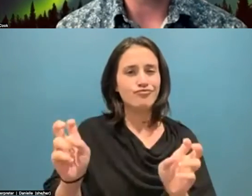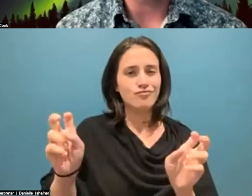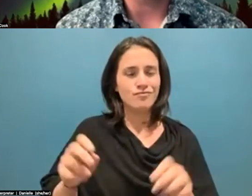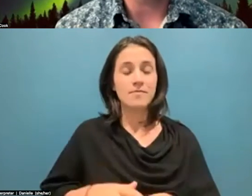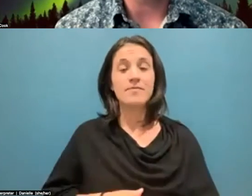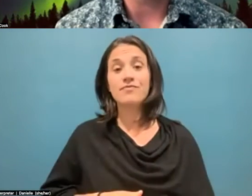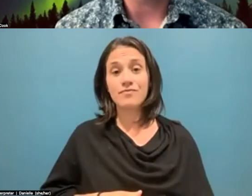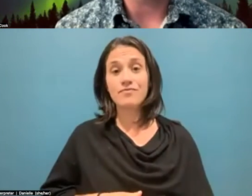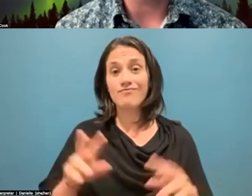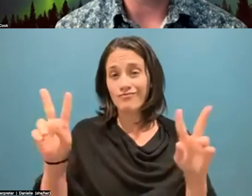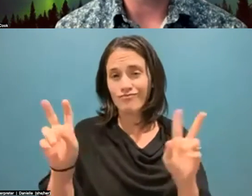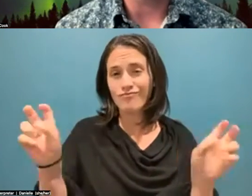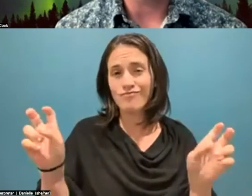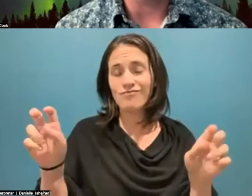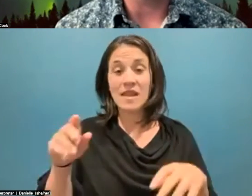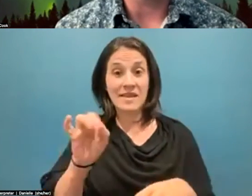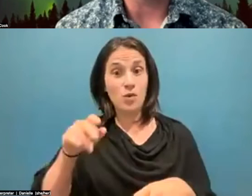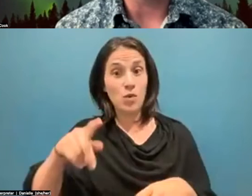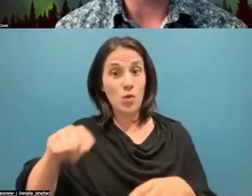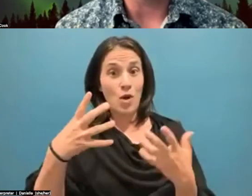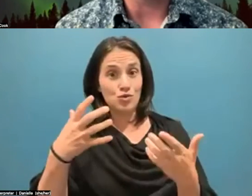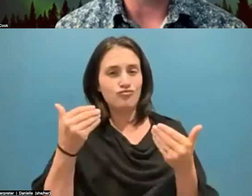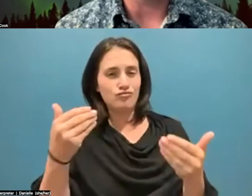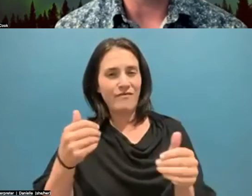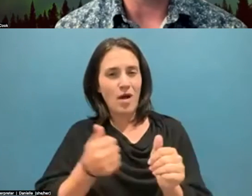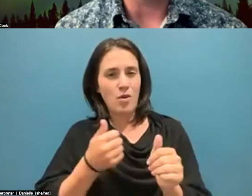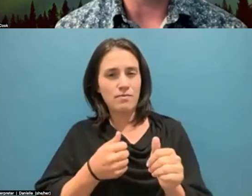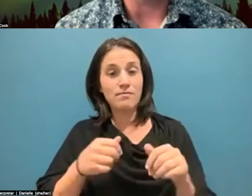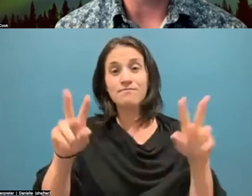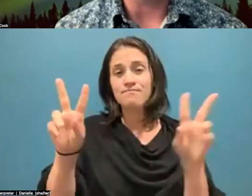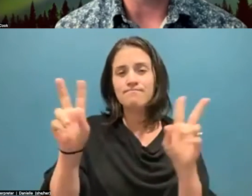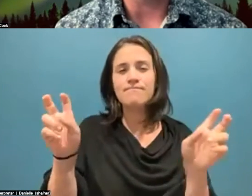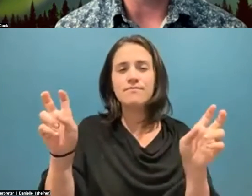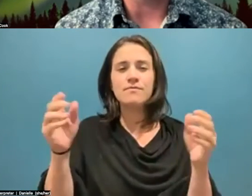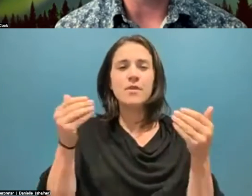And if you do want to, please follow along. Close your eyes.